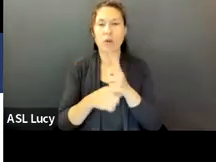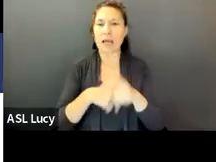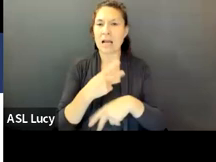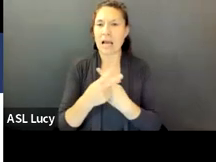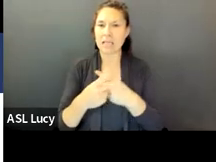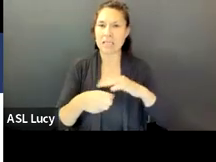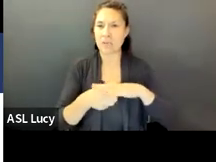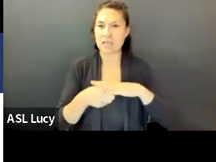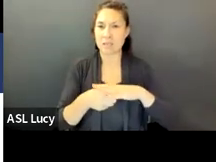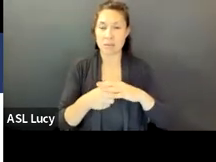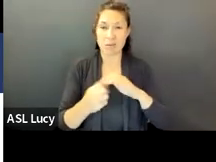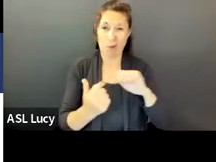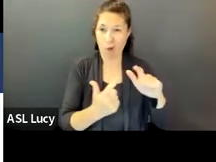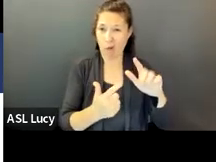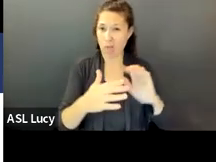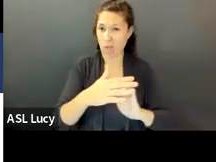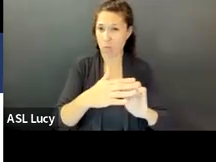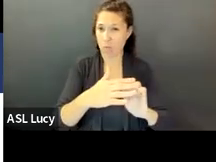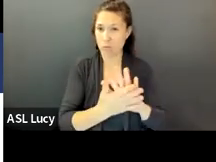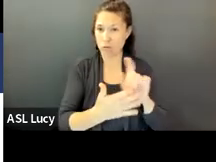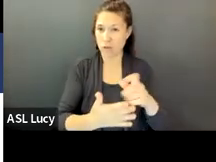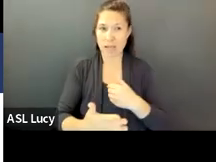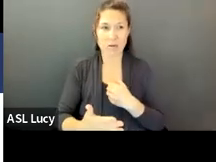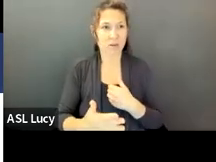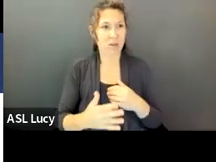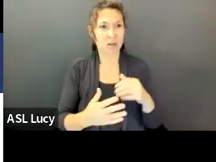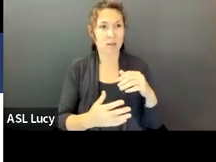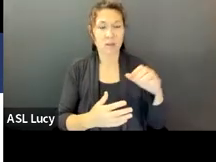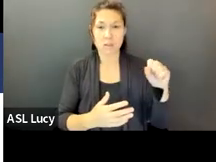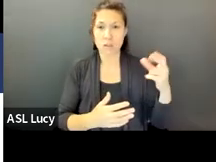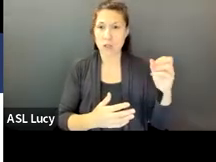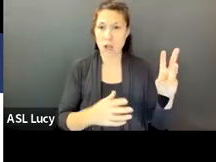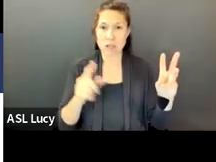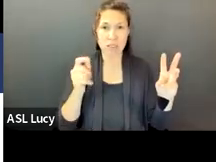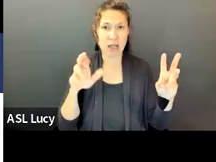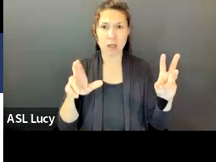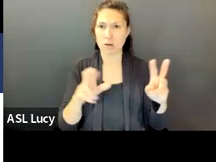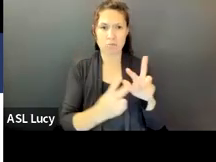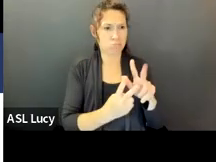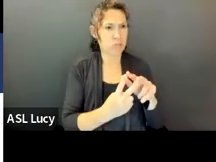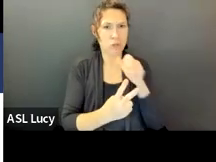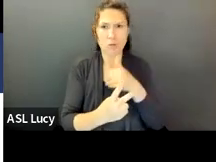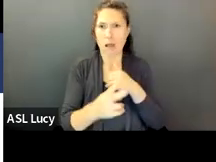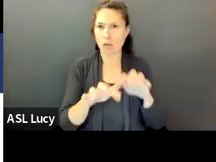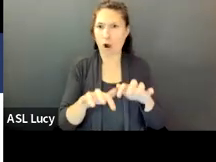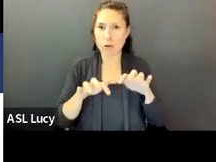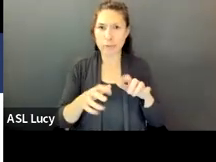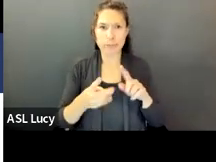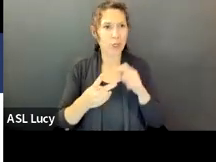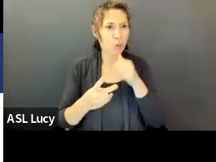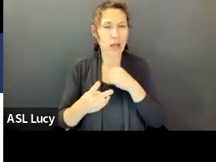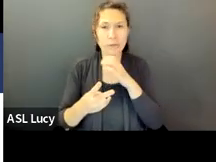have. Neither the Shaw nor the Taylor has a standalone auditorium or cafetorium,